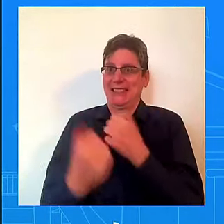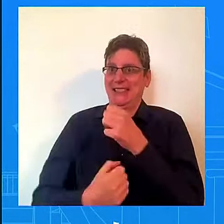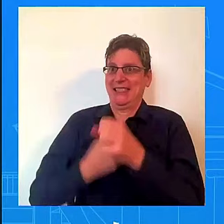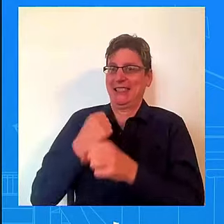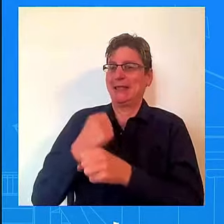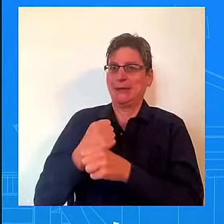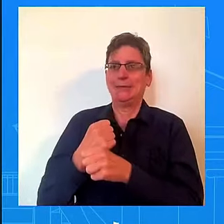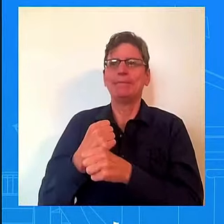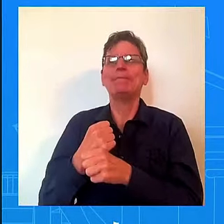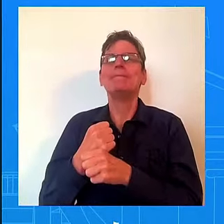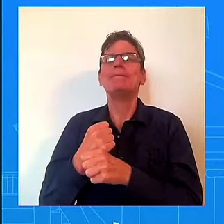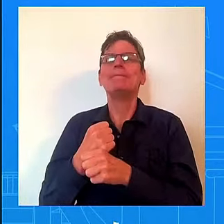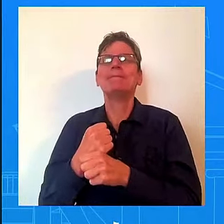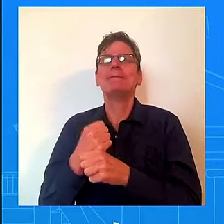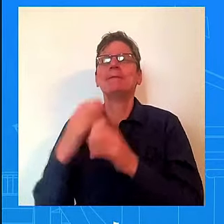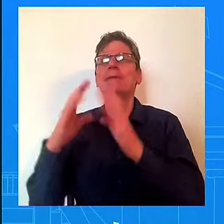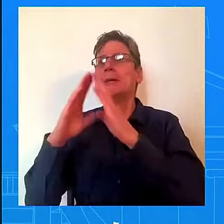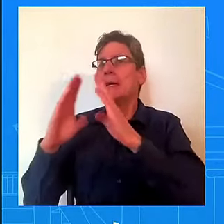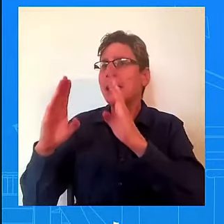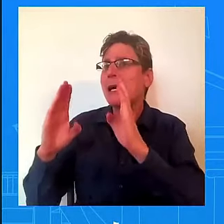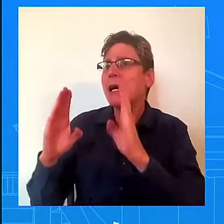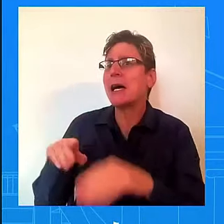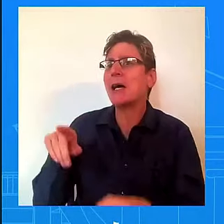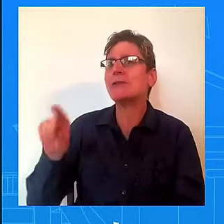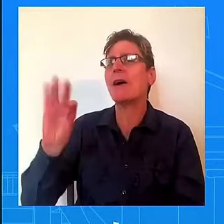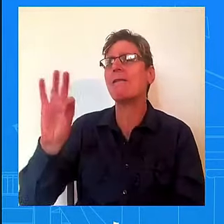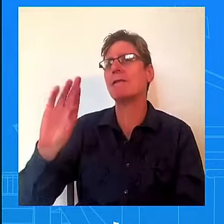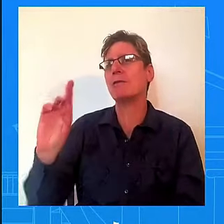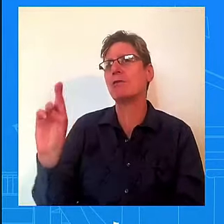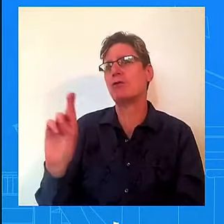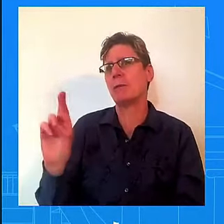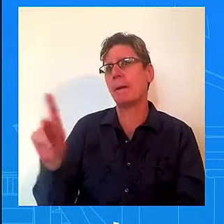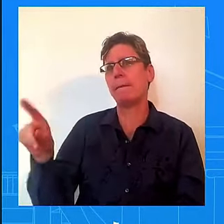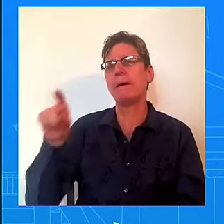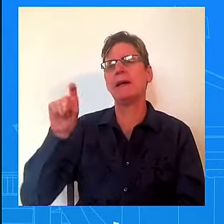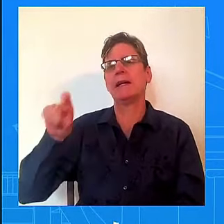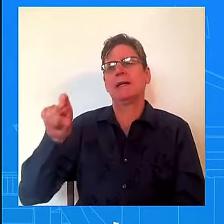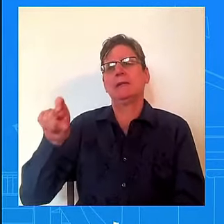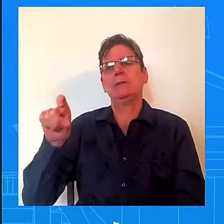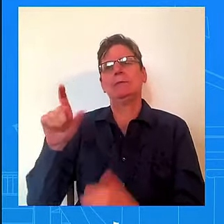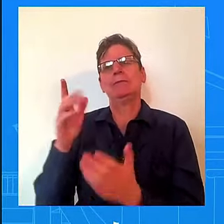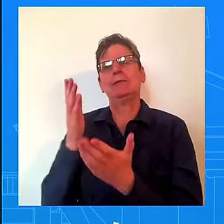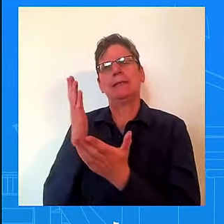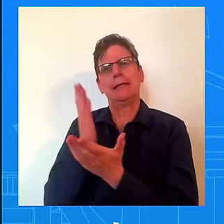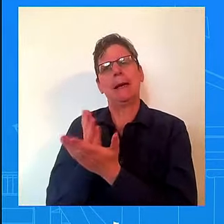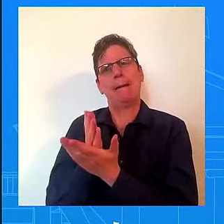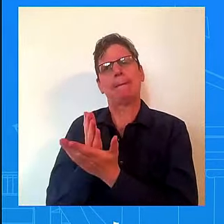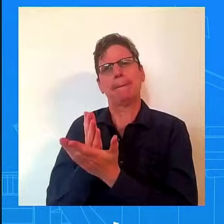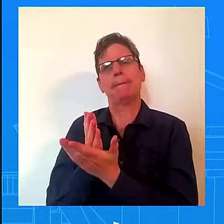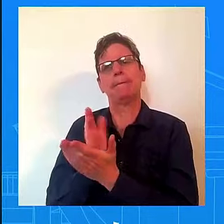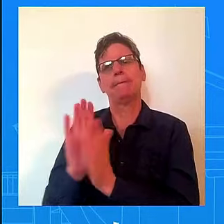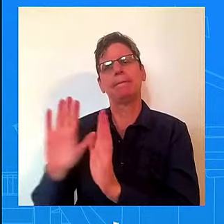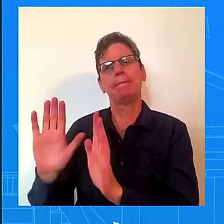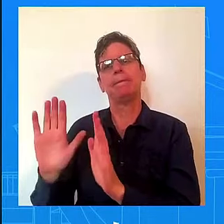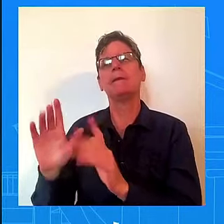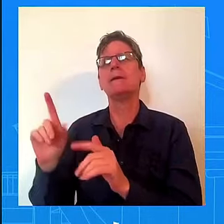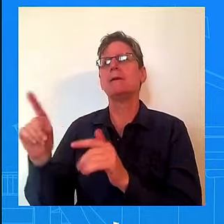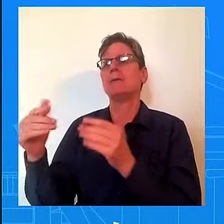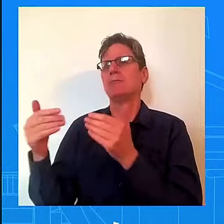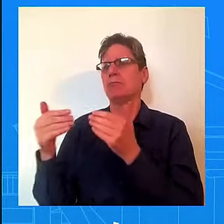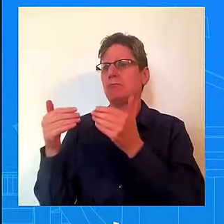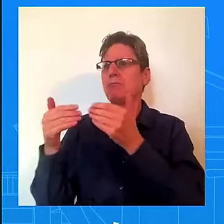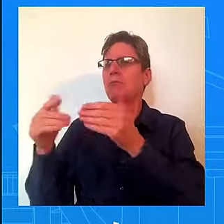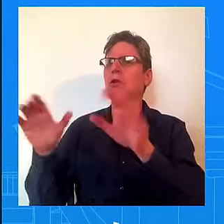need to stop wasting time on extreme policies and do their job and keep the government open. And they